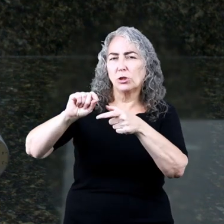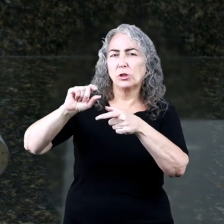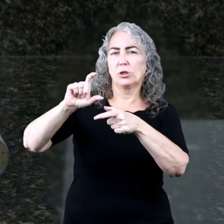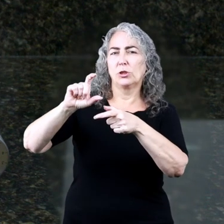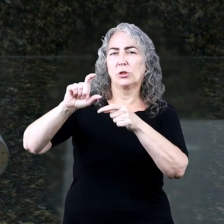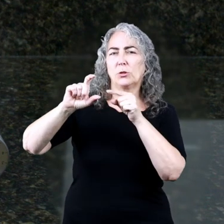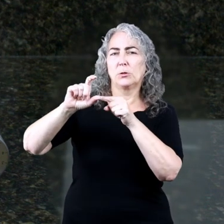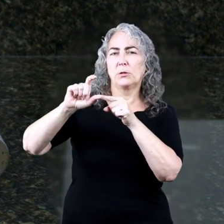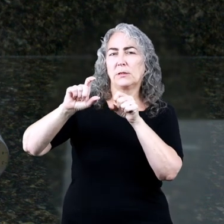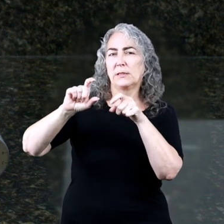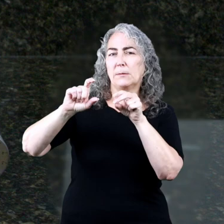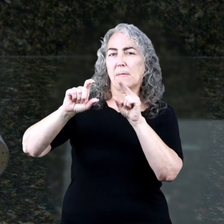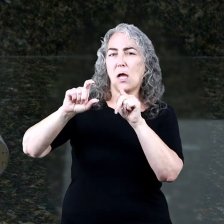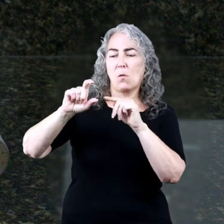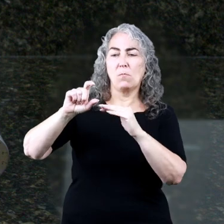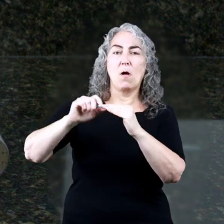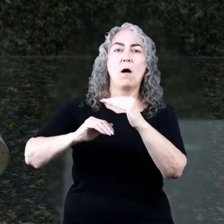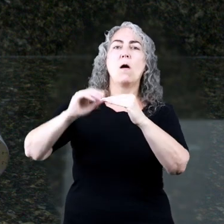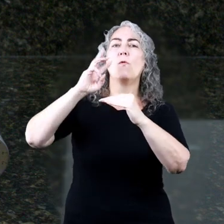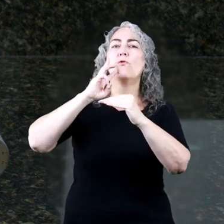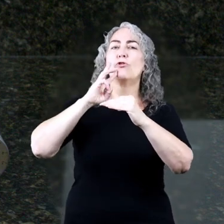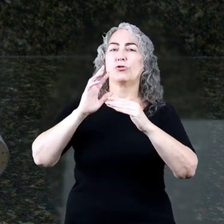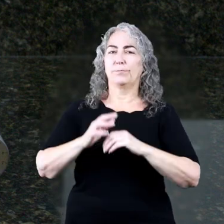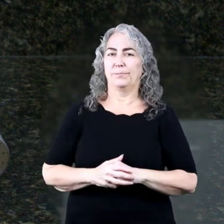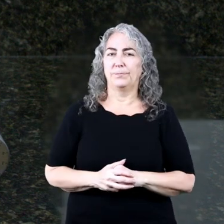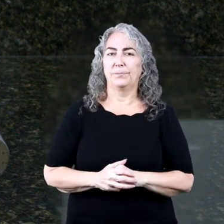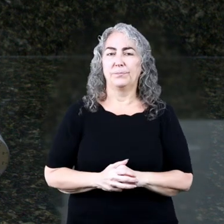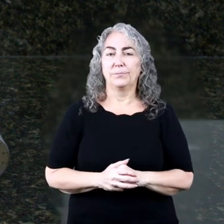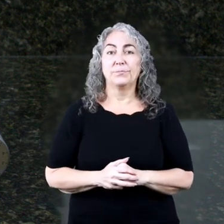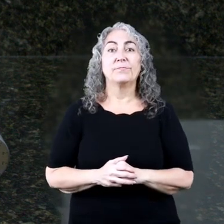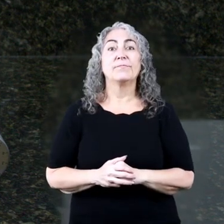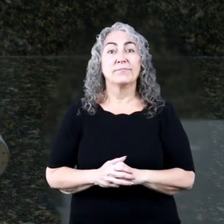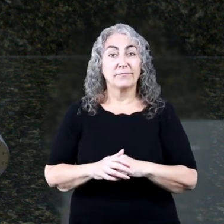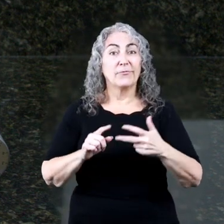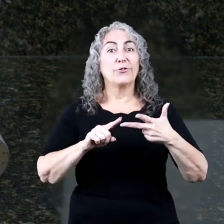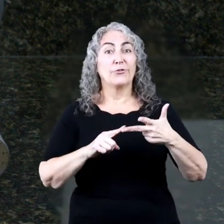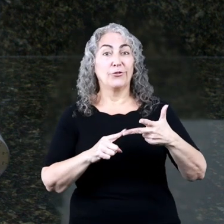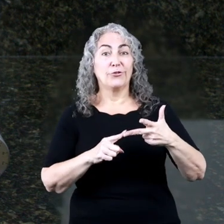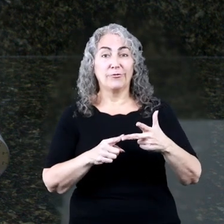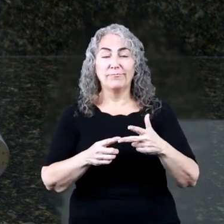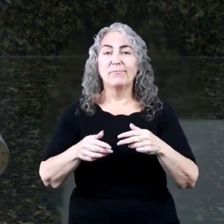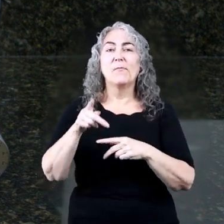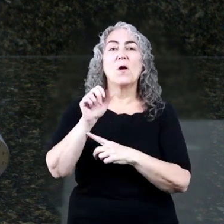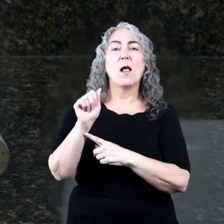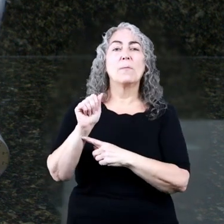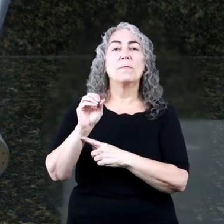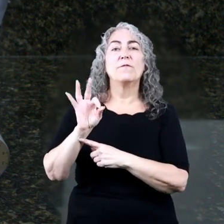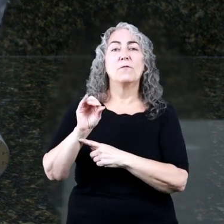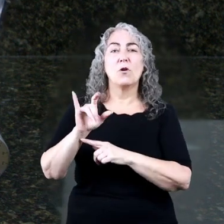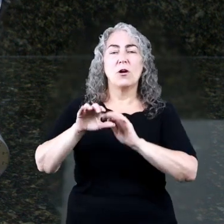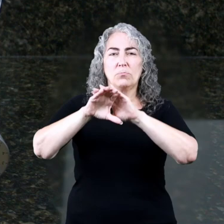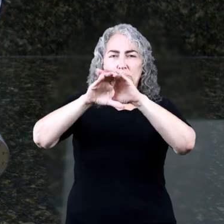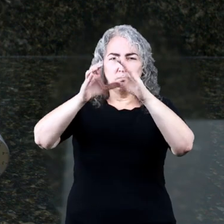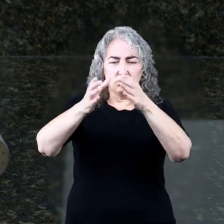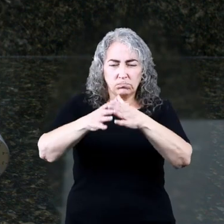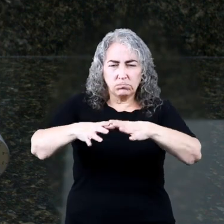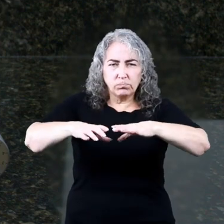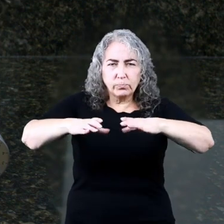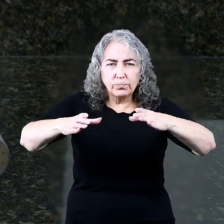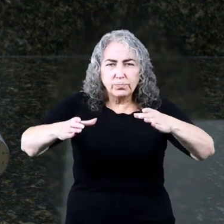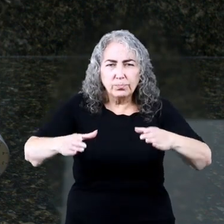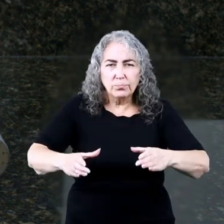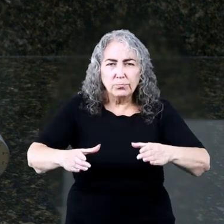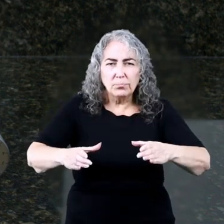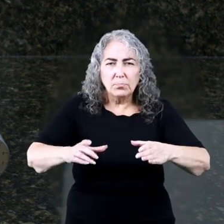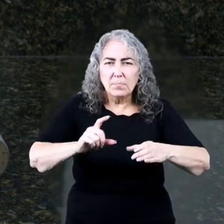for the top of the spout to be above the water. Third, cover the pot with aluminum foil, making